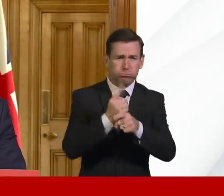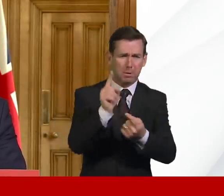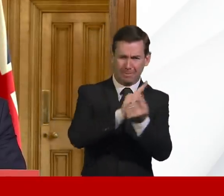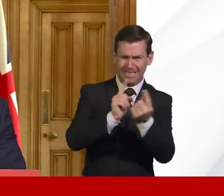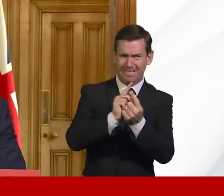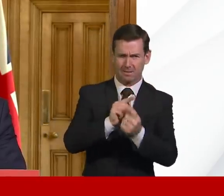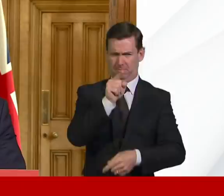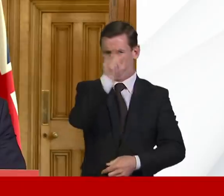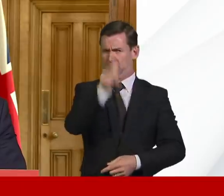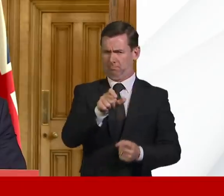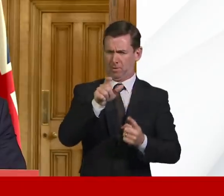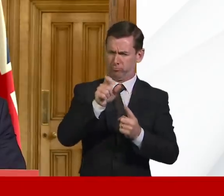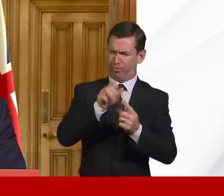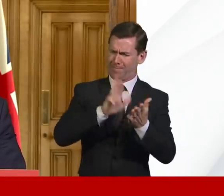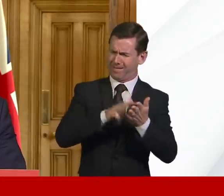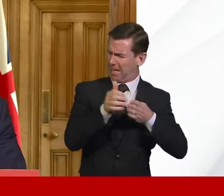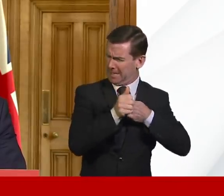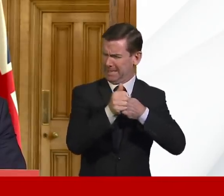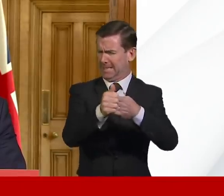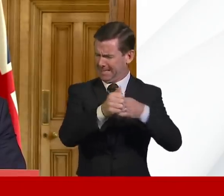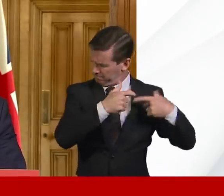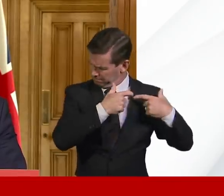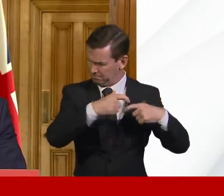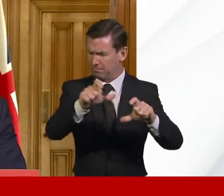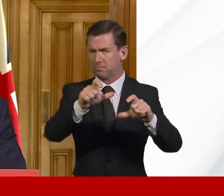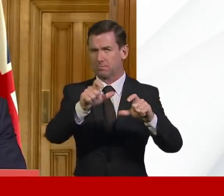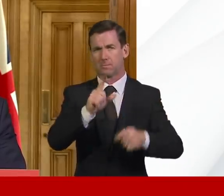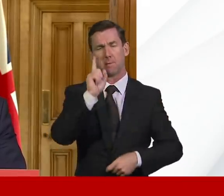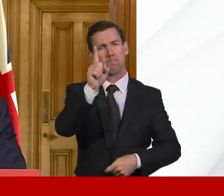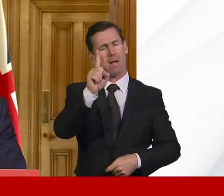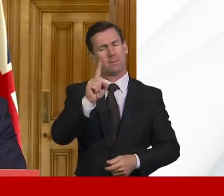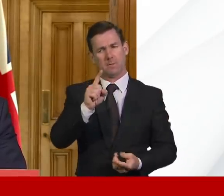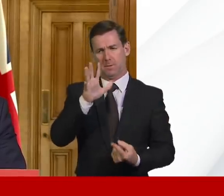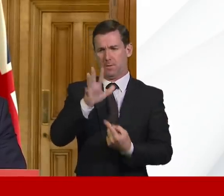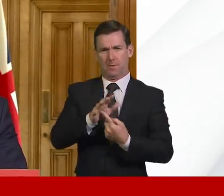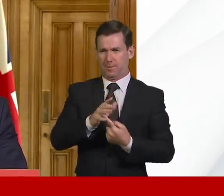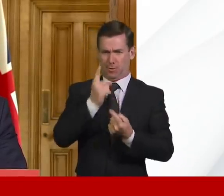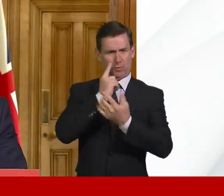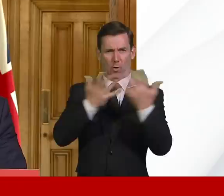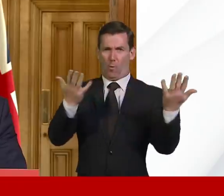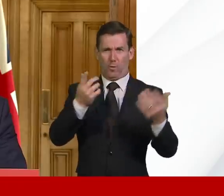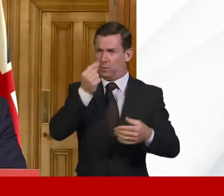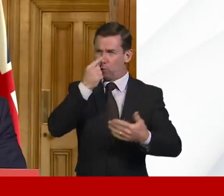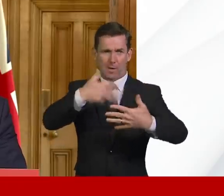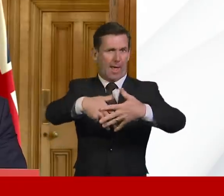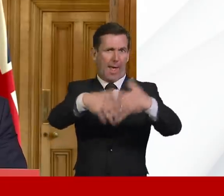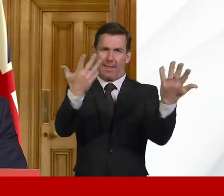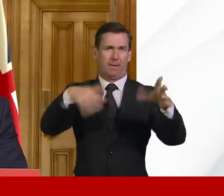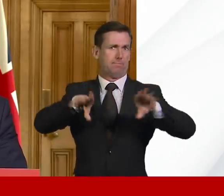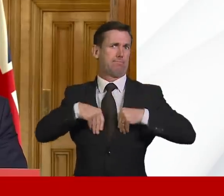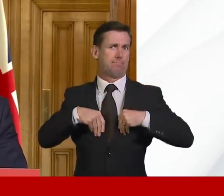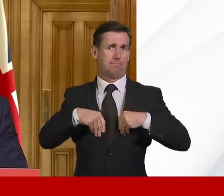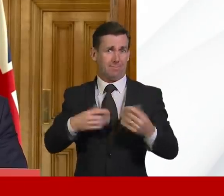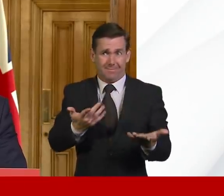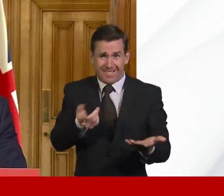right from the front on this. But I think the one thing this has reminded us is that no one is immune, and that is precisely why we ask